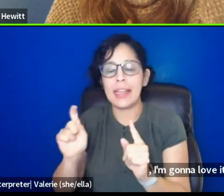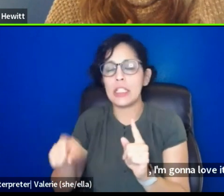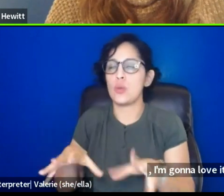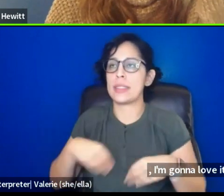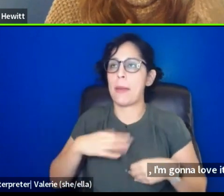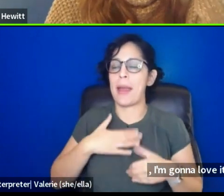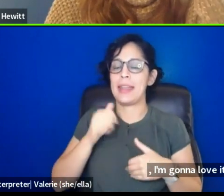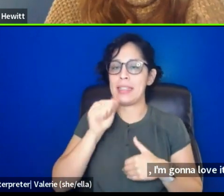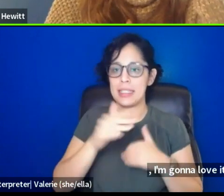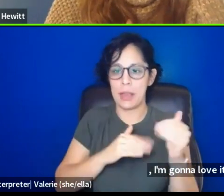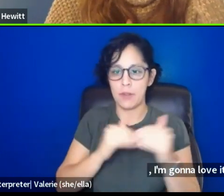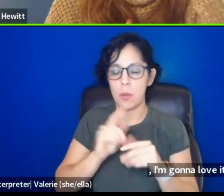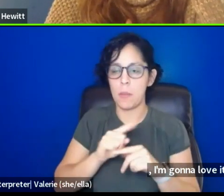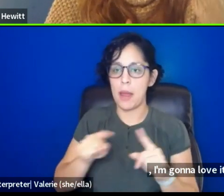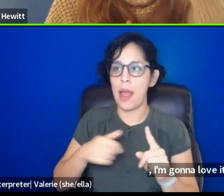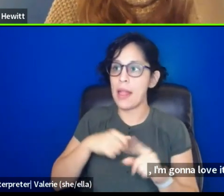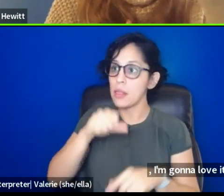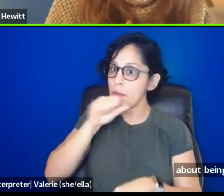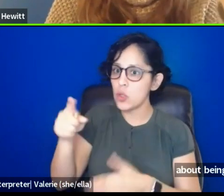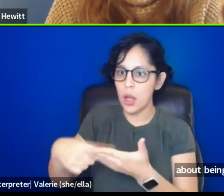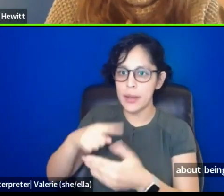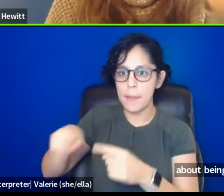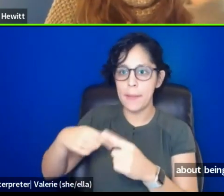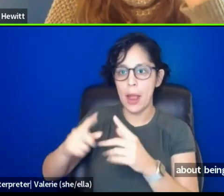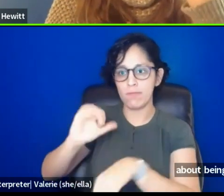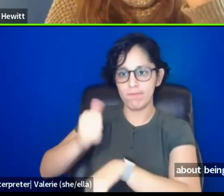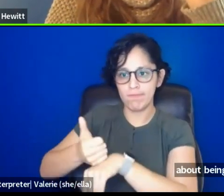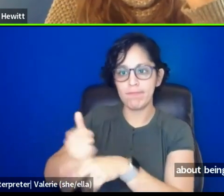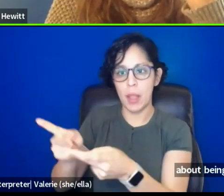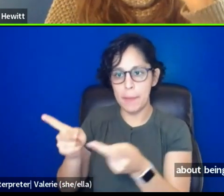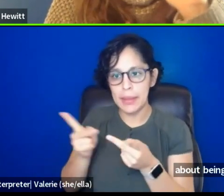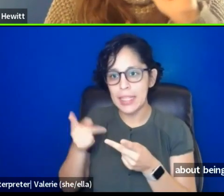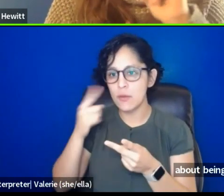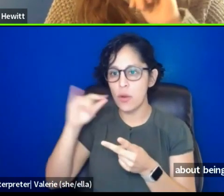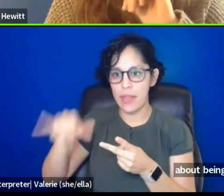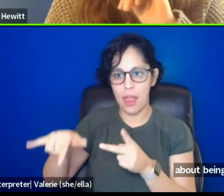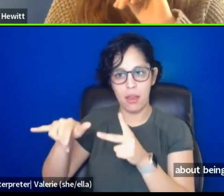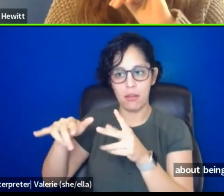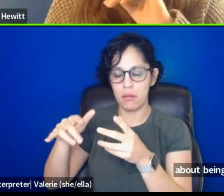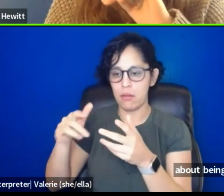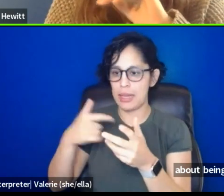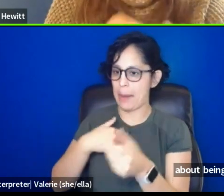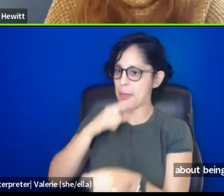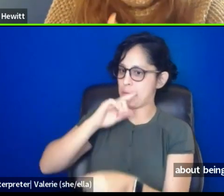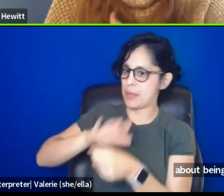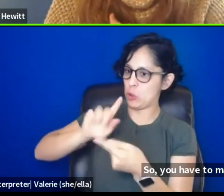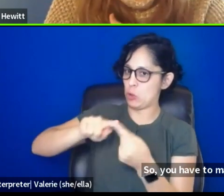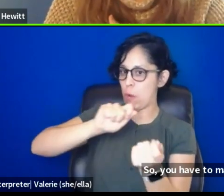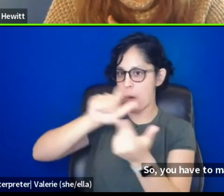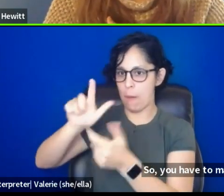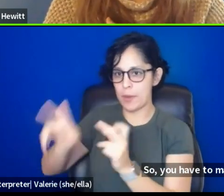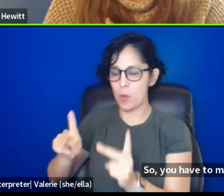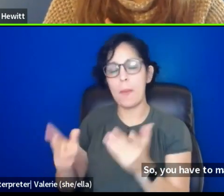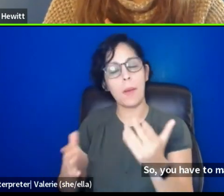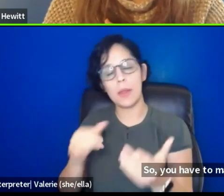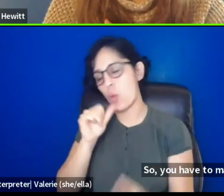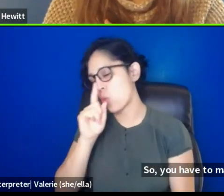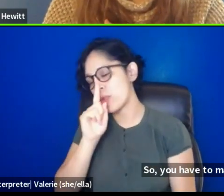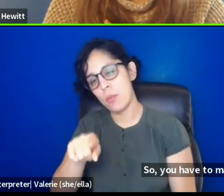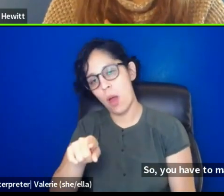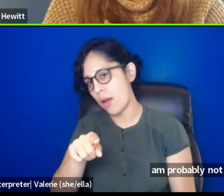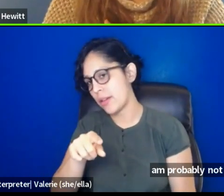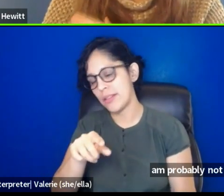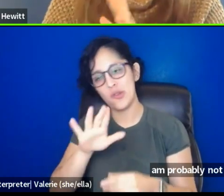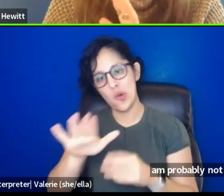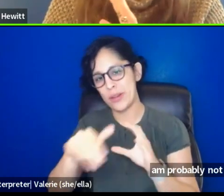workaholic. That's like so real. So I have to, I'm making a commitment with all of you that I am probably not going to respond to your emails over the